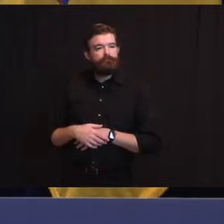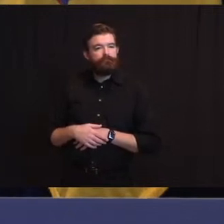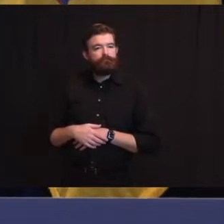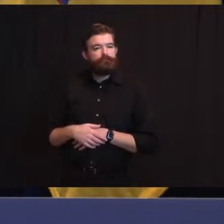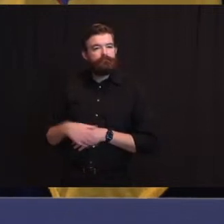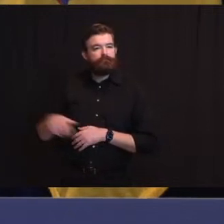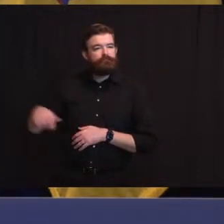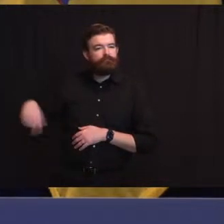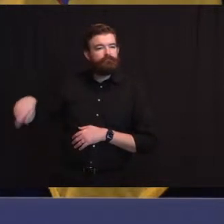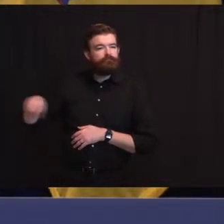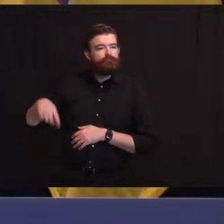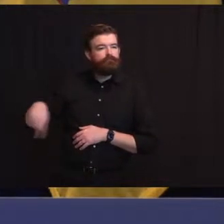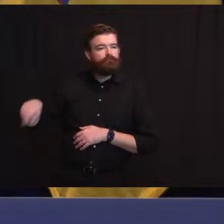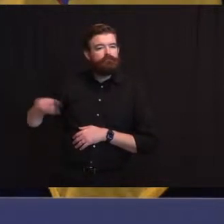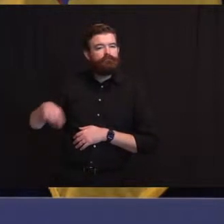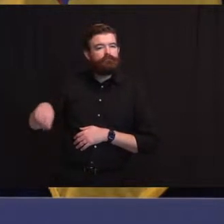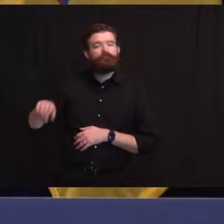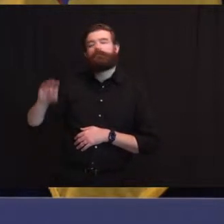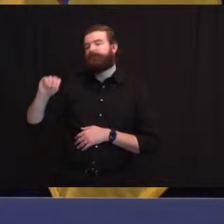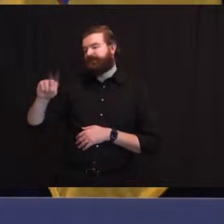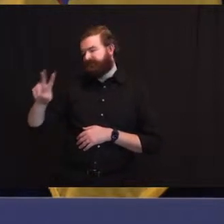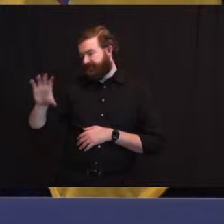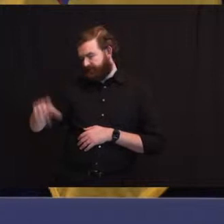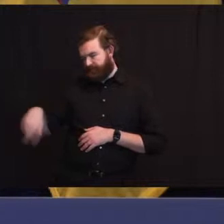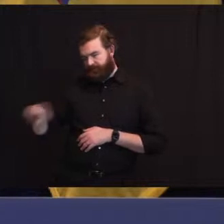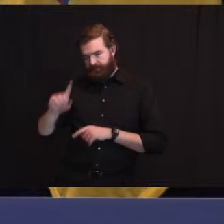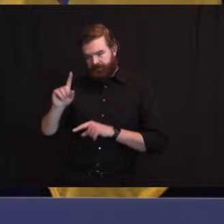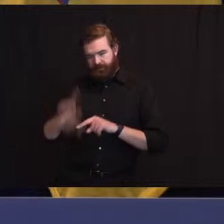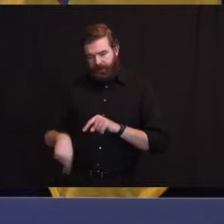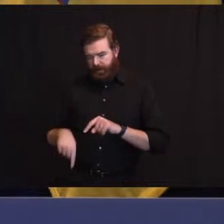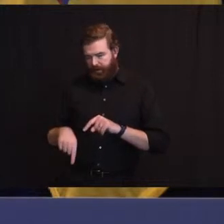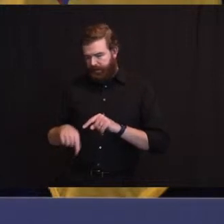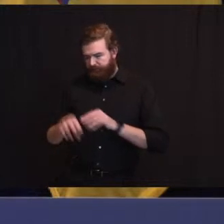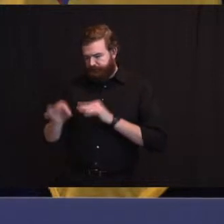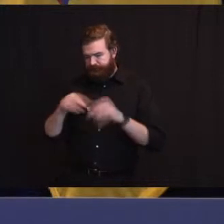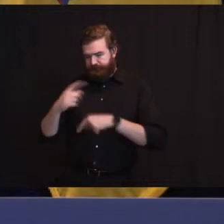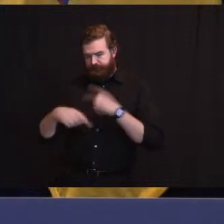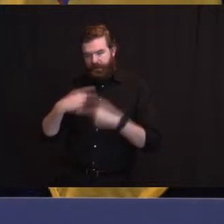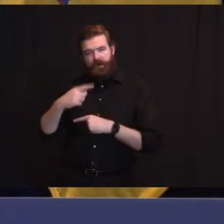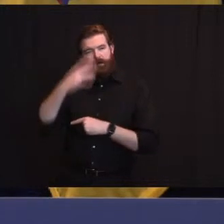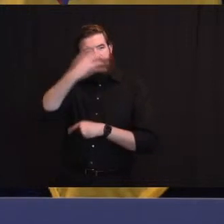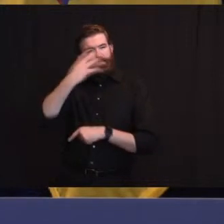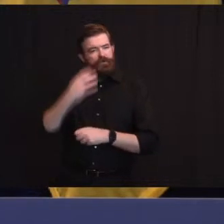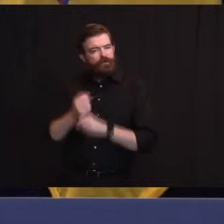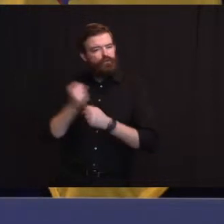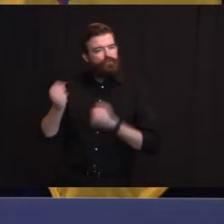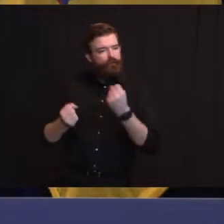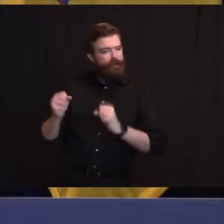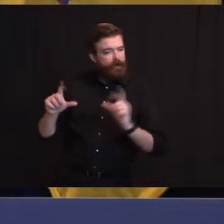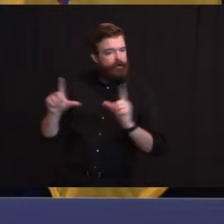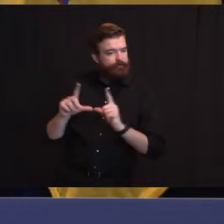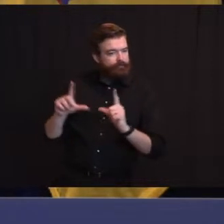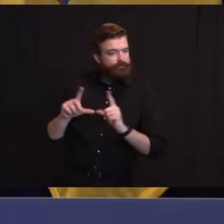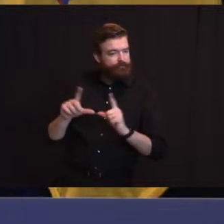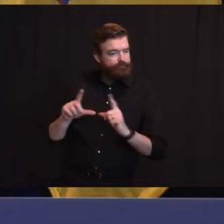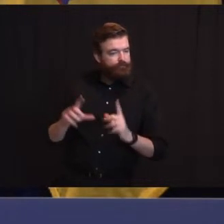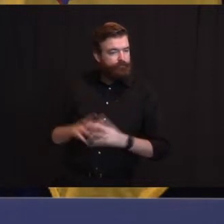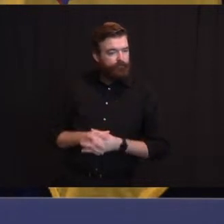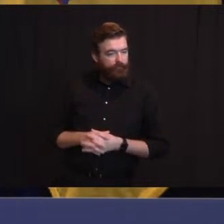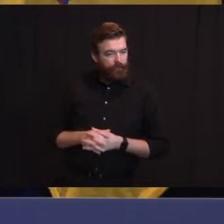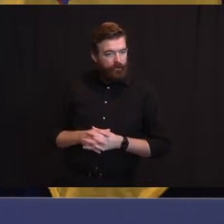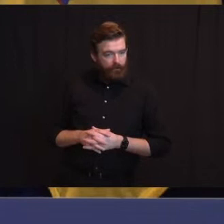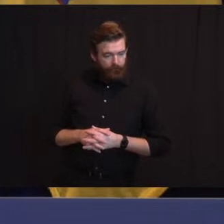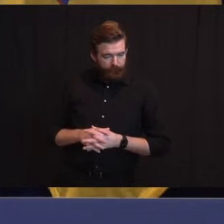this time of year, is there a worry that people will be maskless or overcrowded in places of worship, and is there any action being taken against